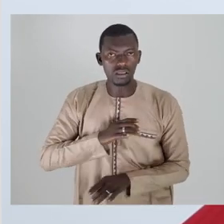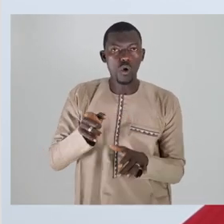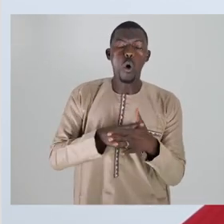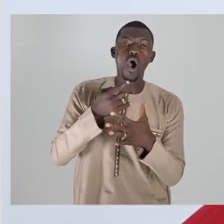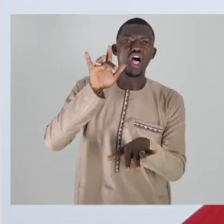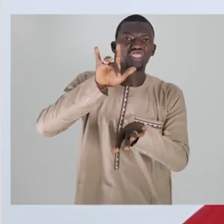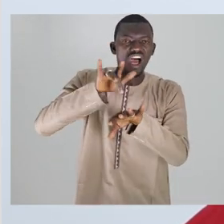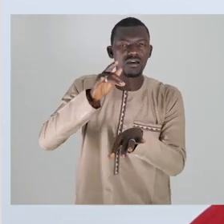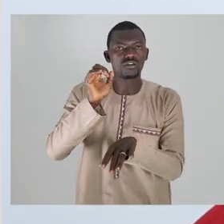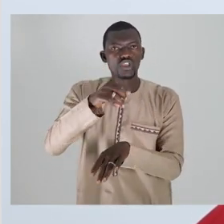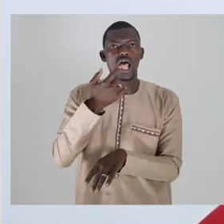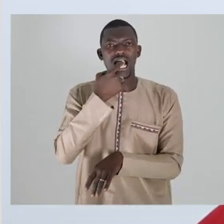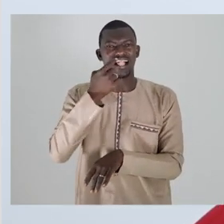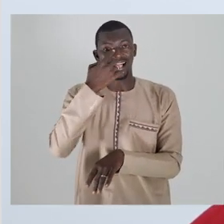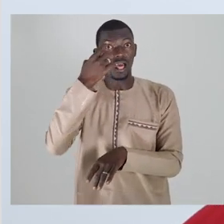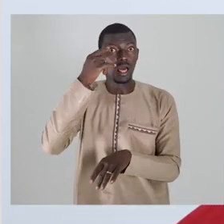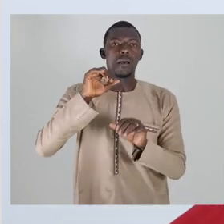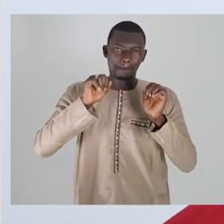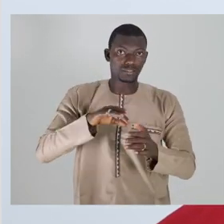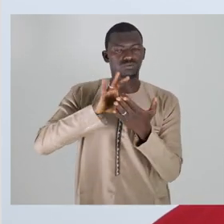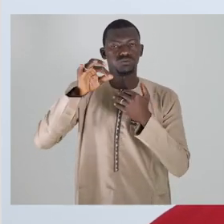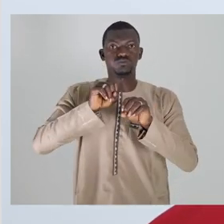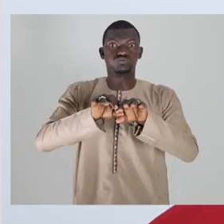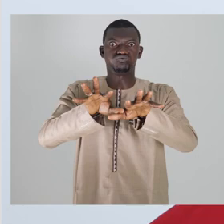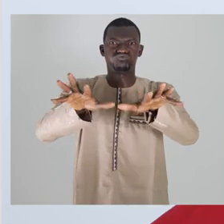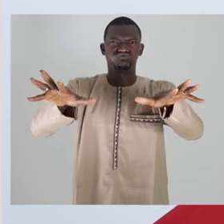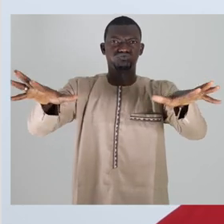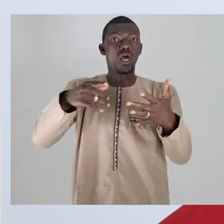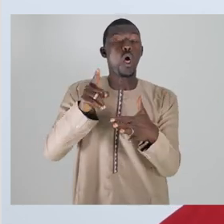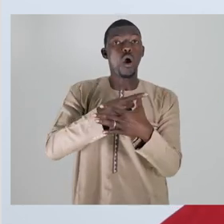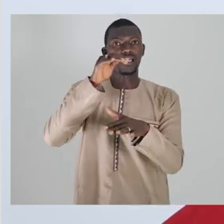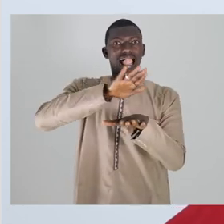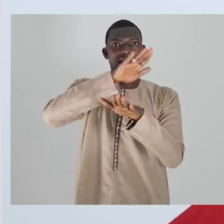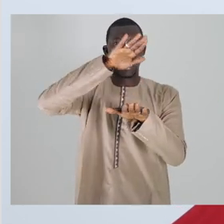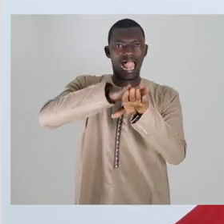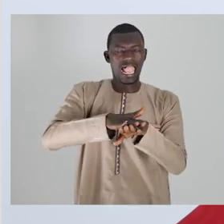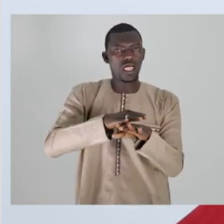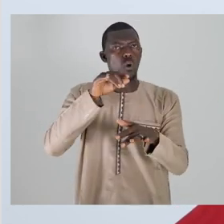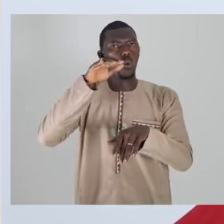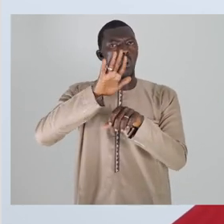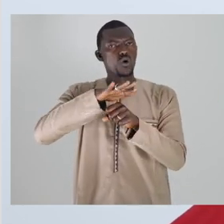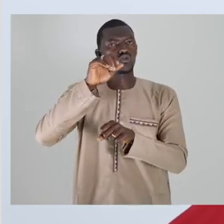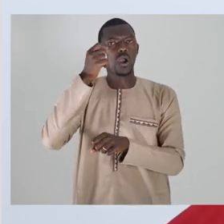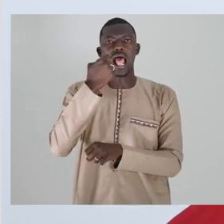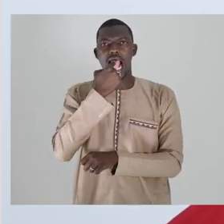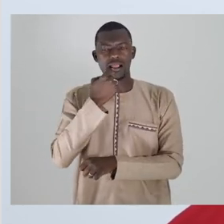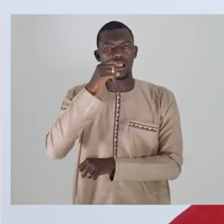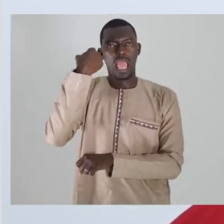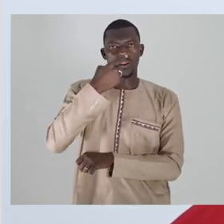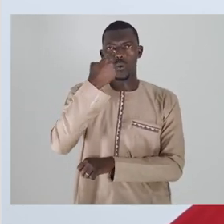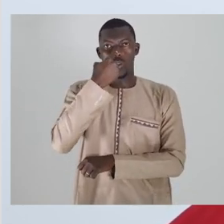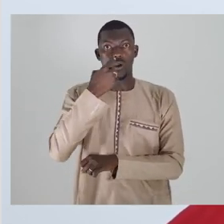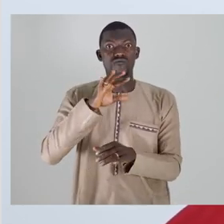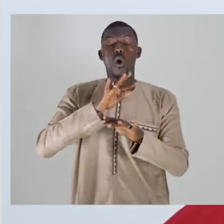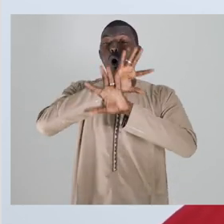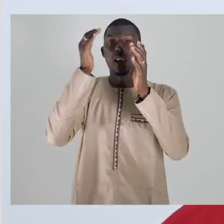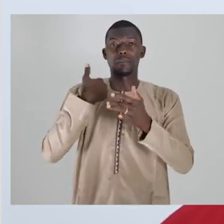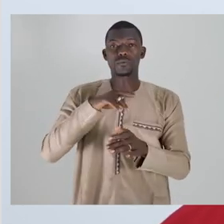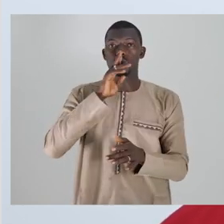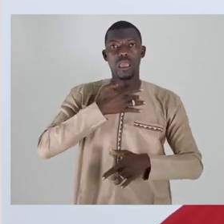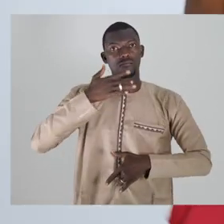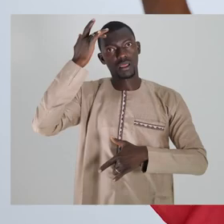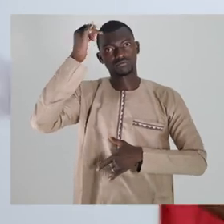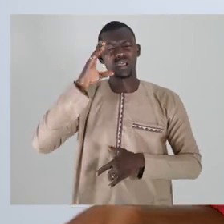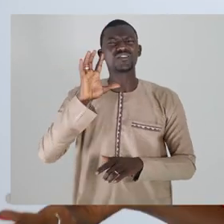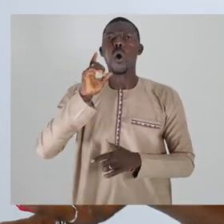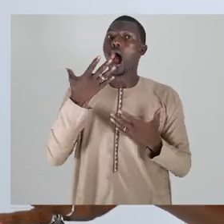cough or touch their mouth, these particles can spread. These particles can then land in the mouth or nose of uninfected people or